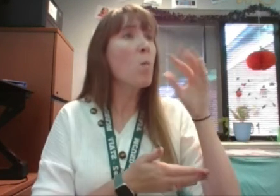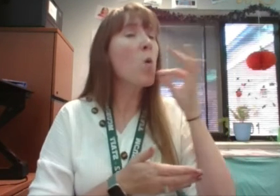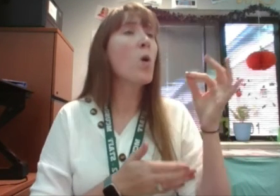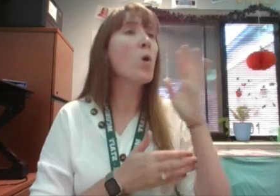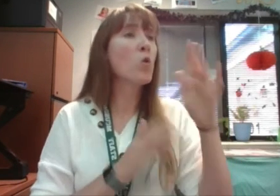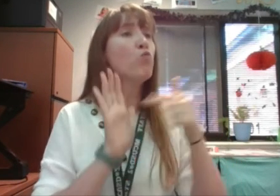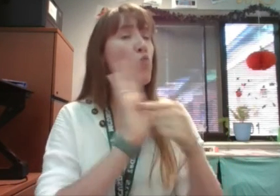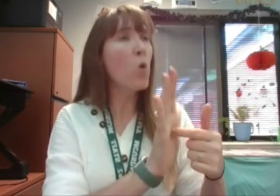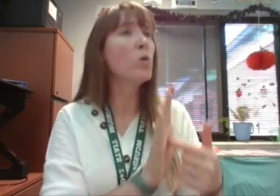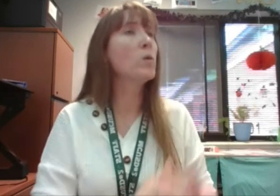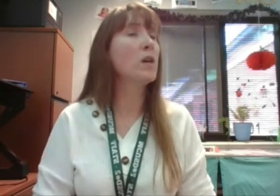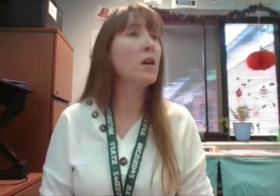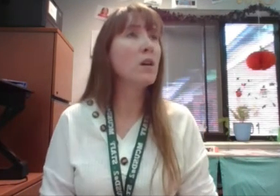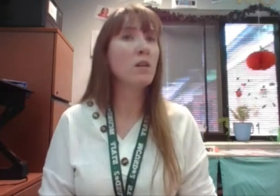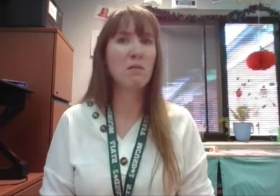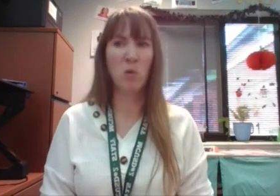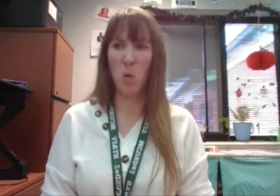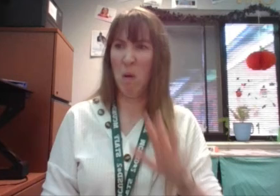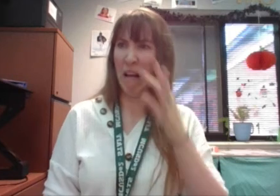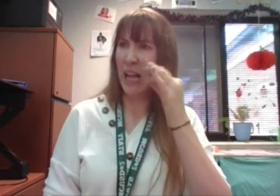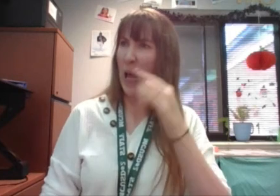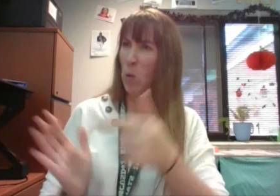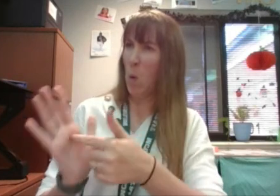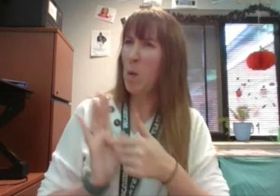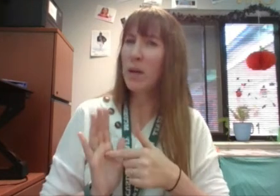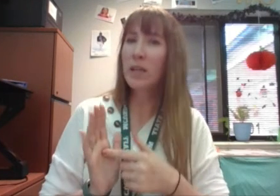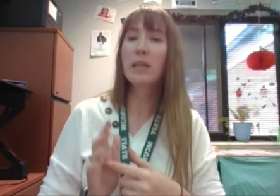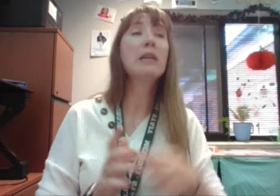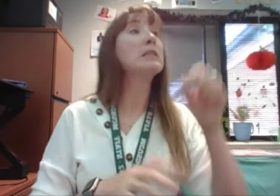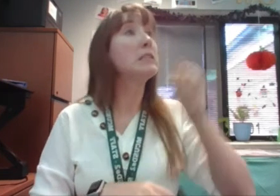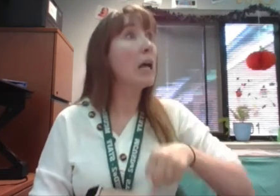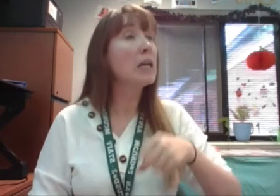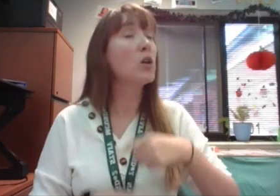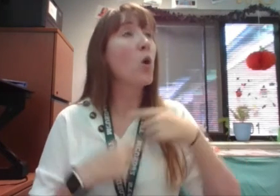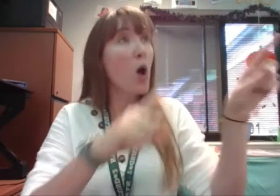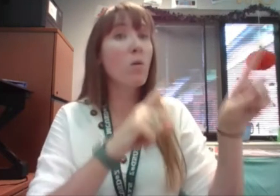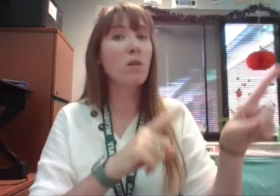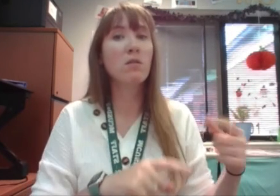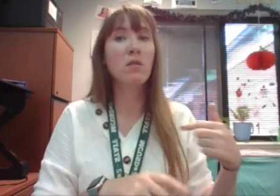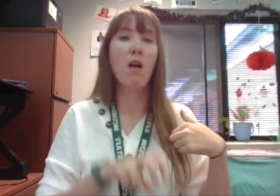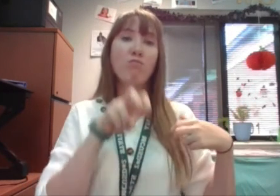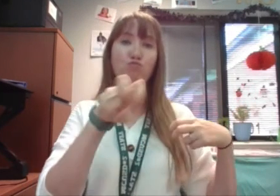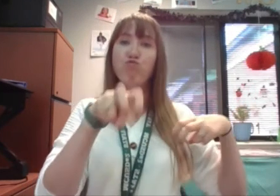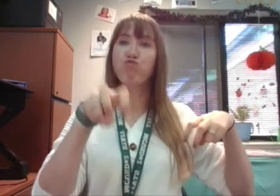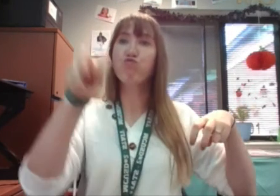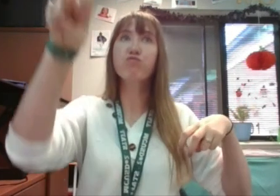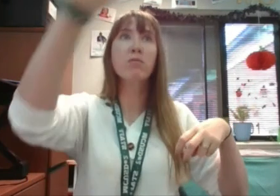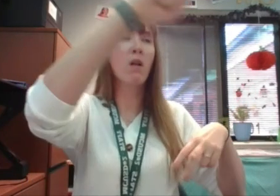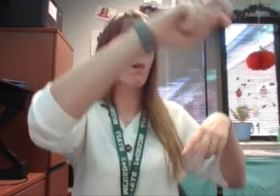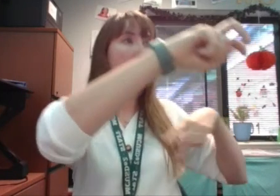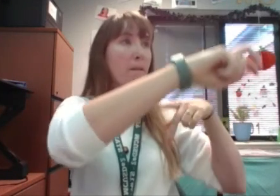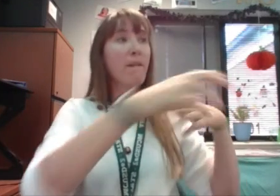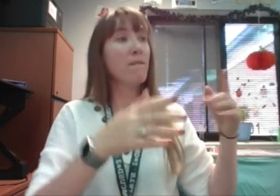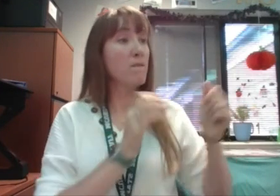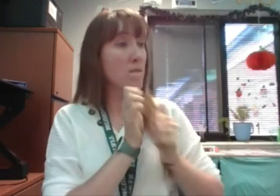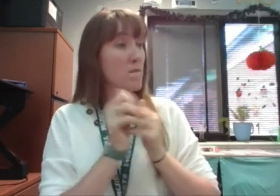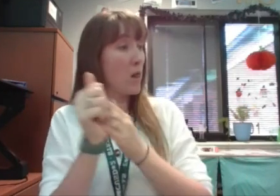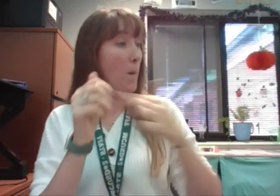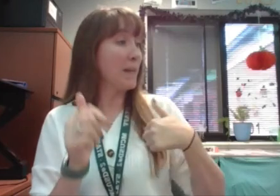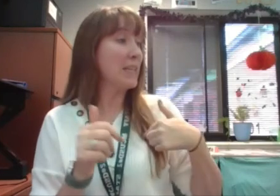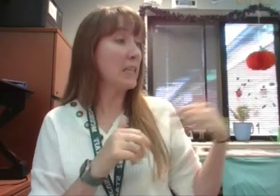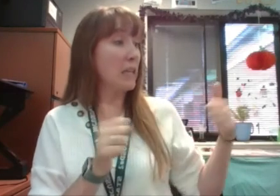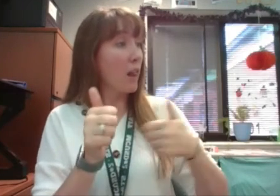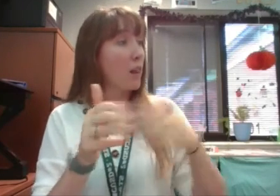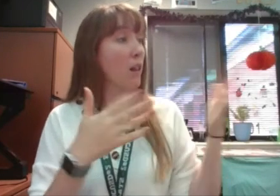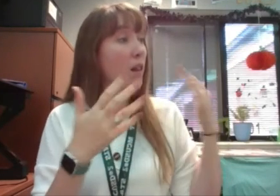Your cat? Yes! I run ahead of her up the rest of the steps. The lighthouse seems to rock in the